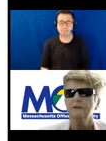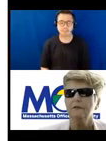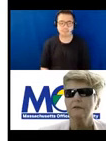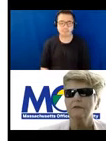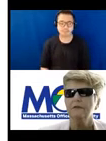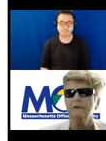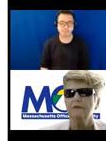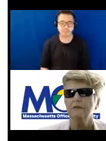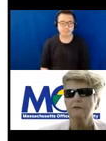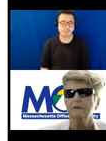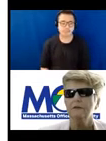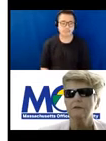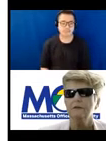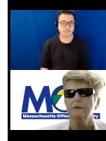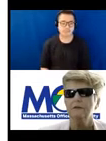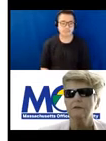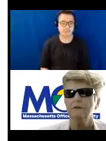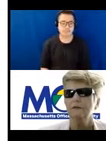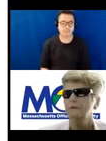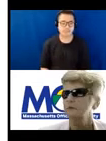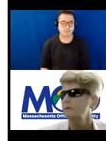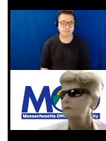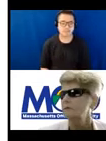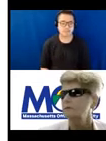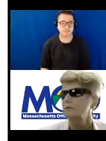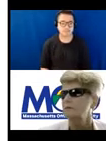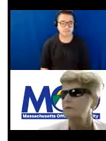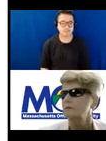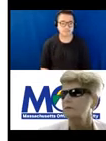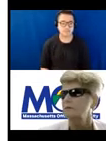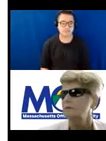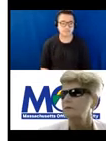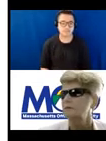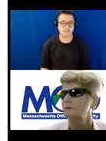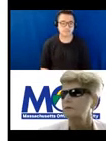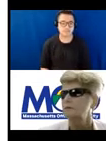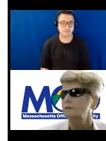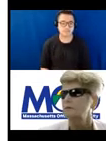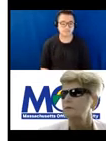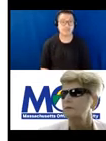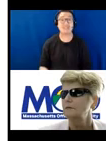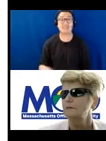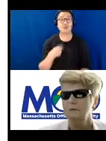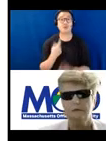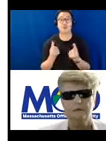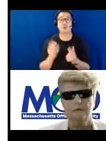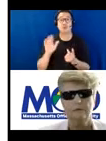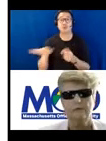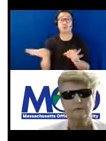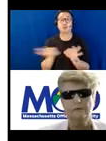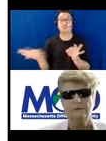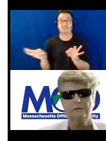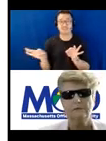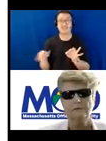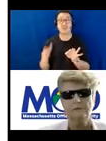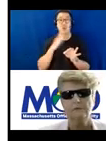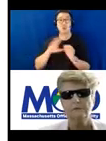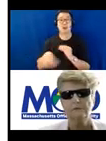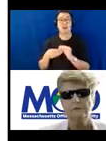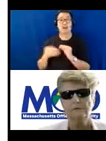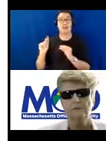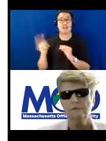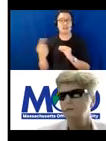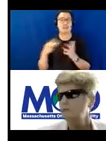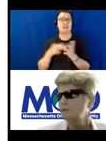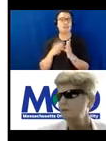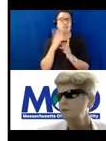Let's see. I'll put it in the closed captioning here. This link, I just put it in